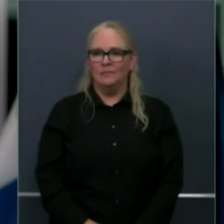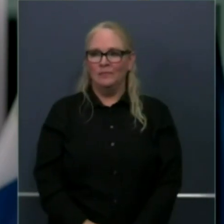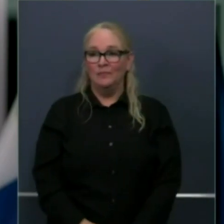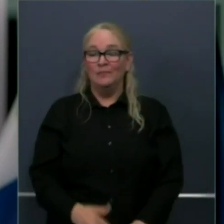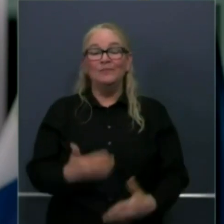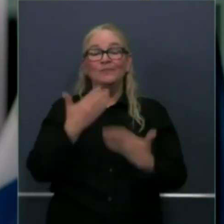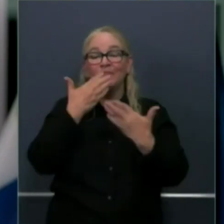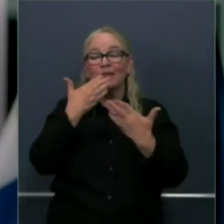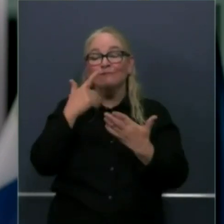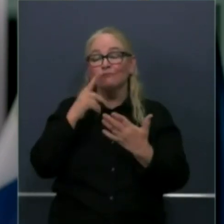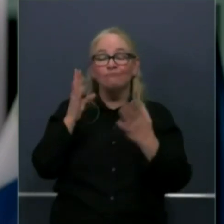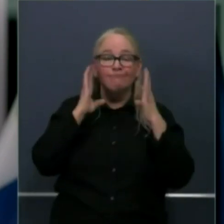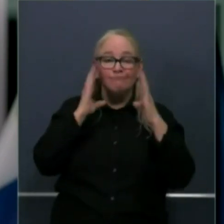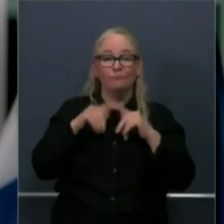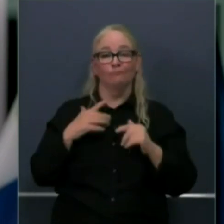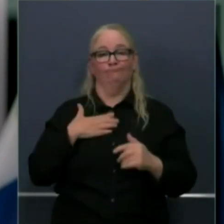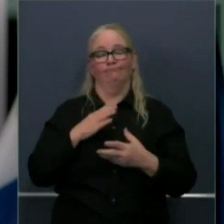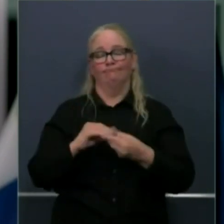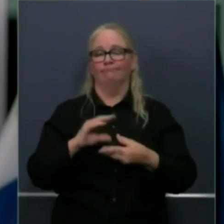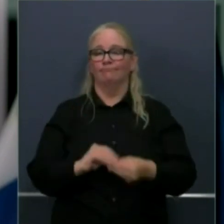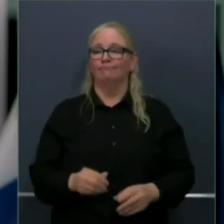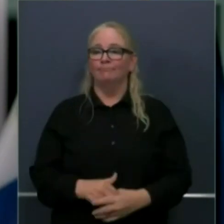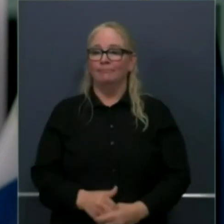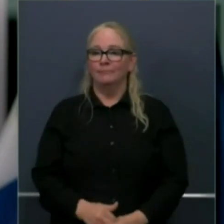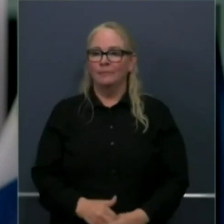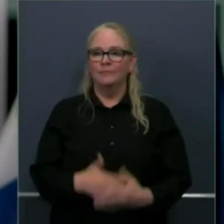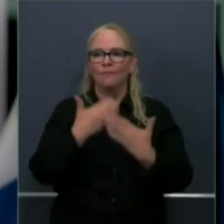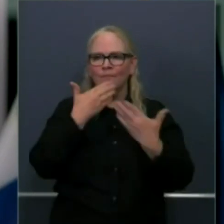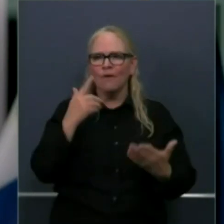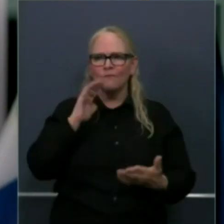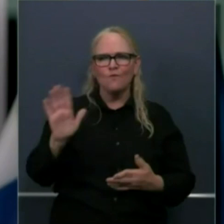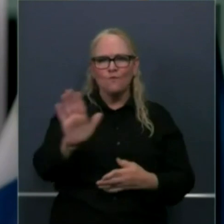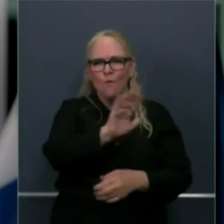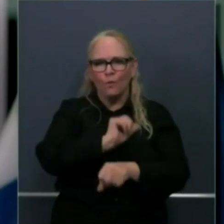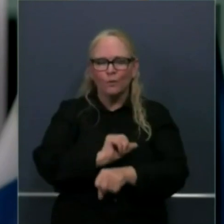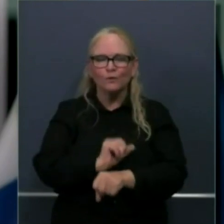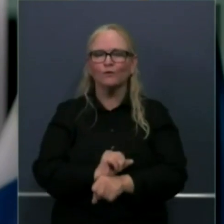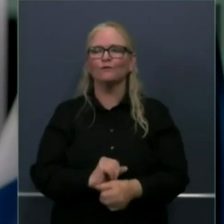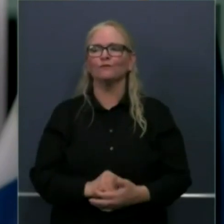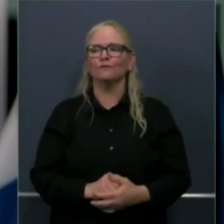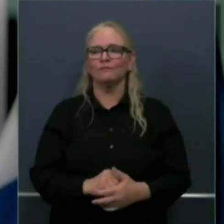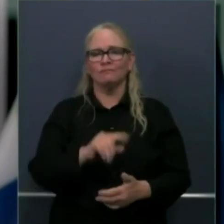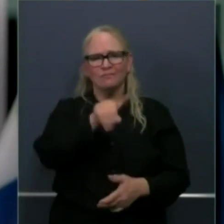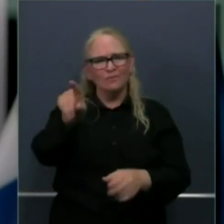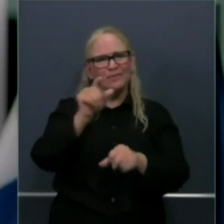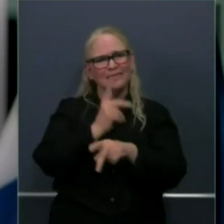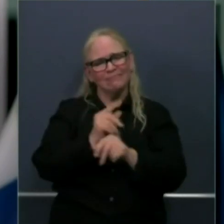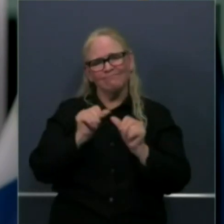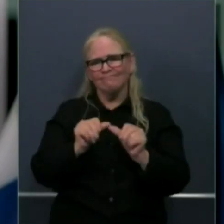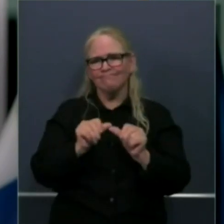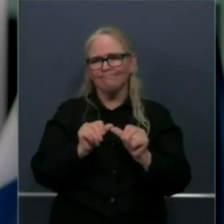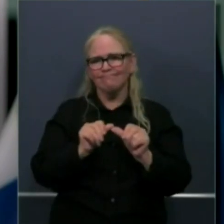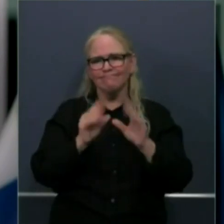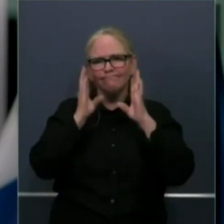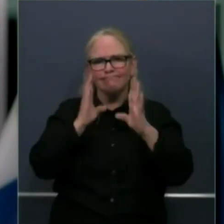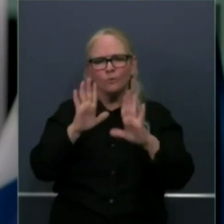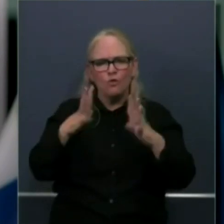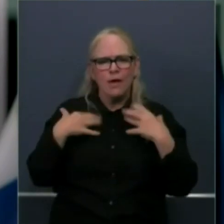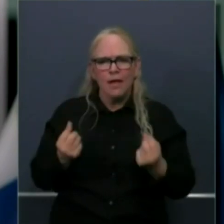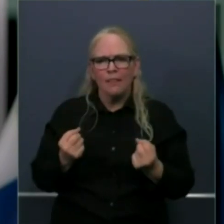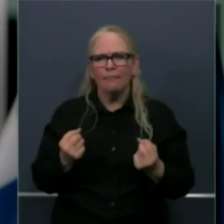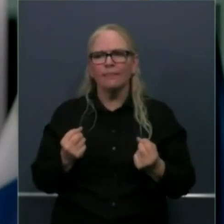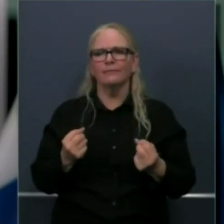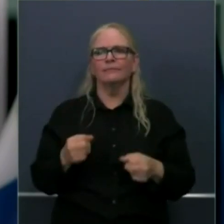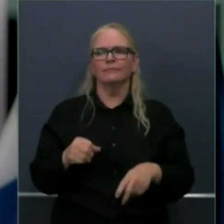as always, for your incredible work in this state. Continue to do your best to listen to your local health directors. Keep